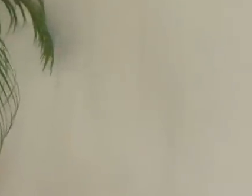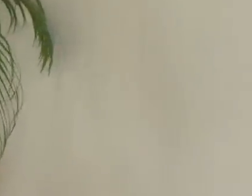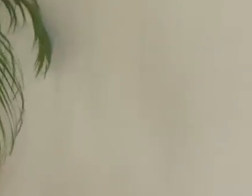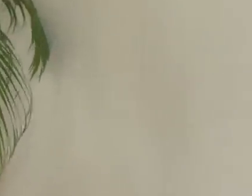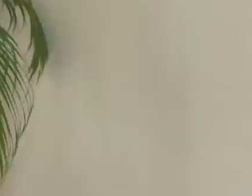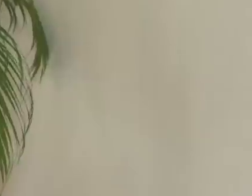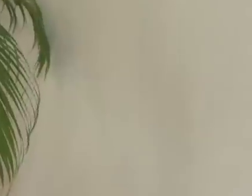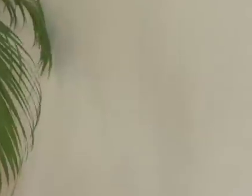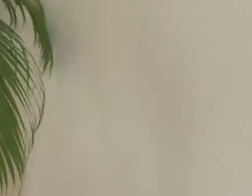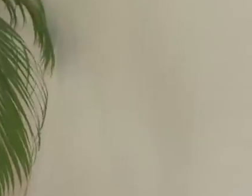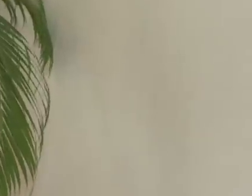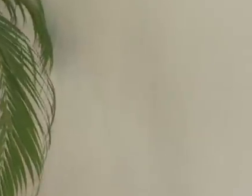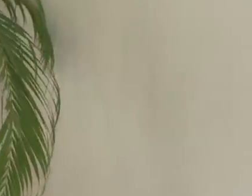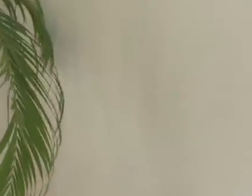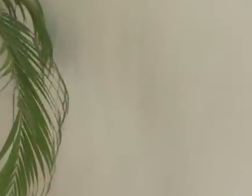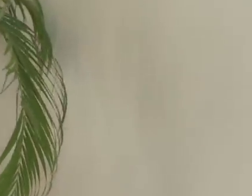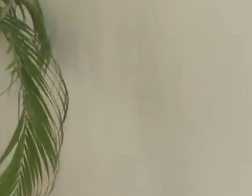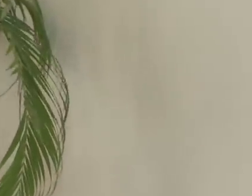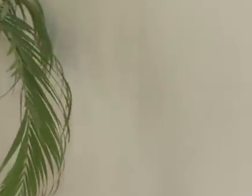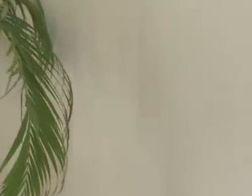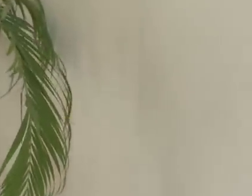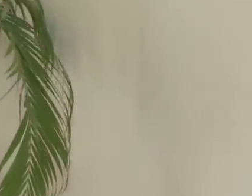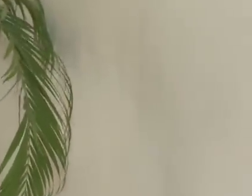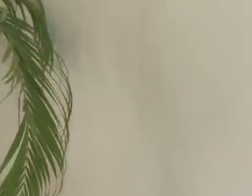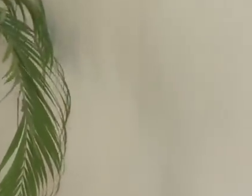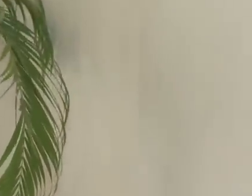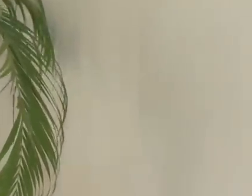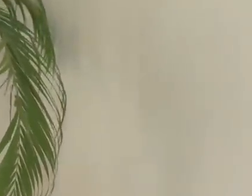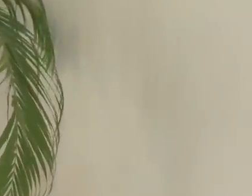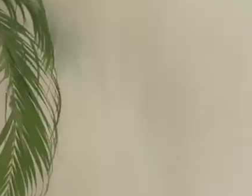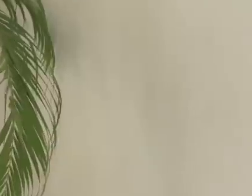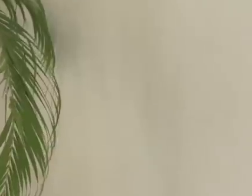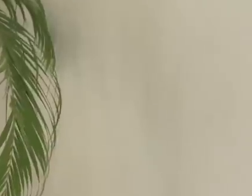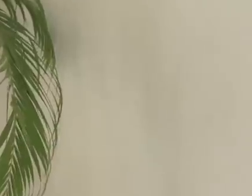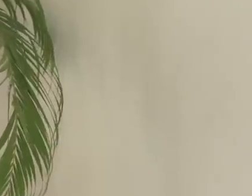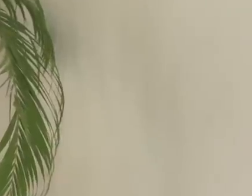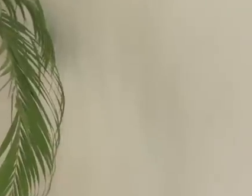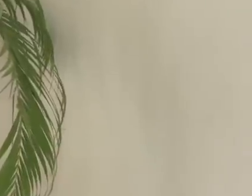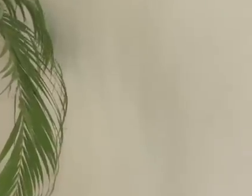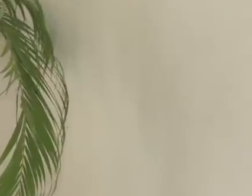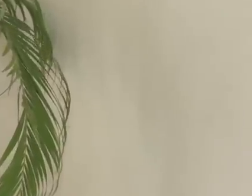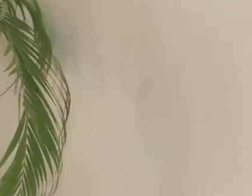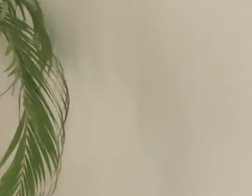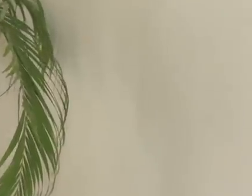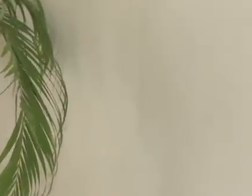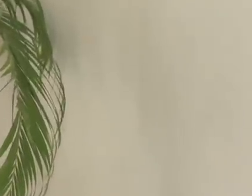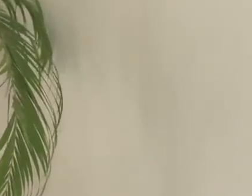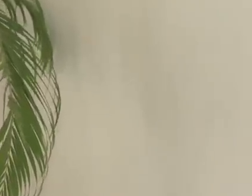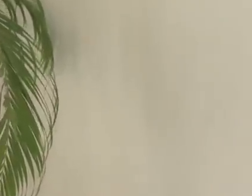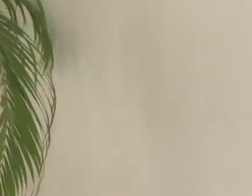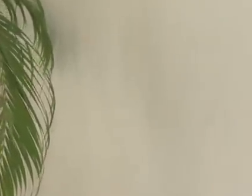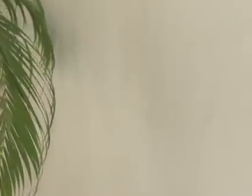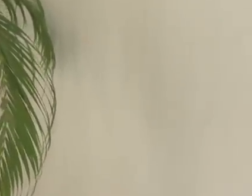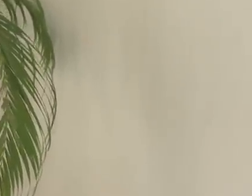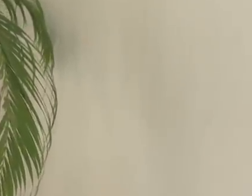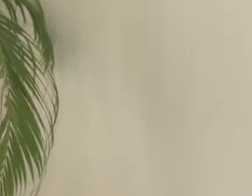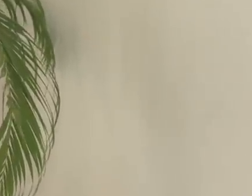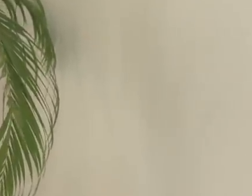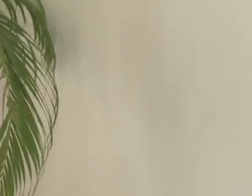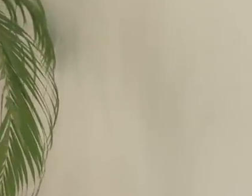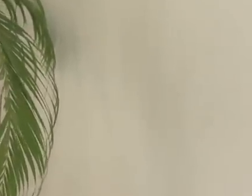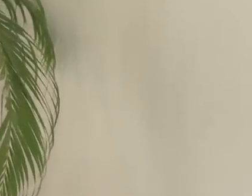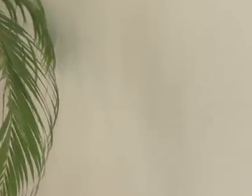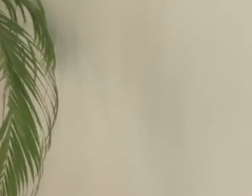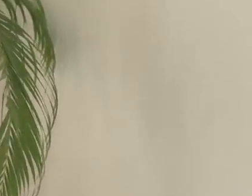foods easier. Making sure that we make it more affordable for people to choose those by those healthy foods. And at the same point,